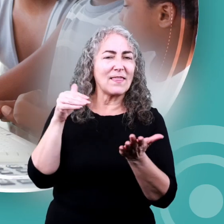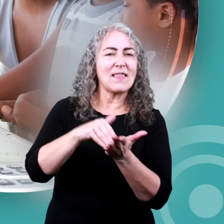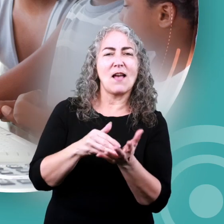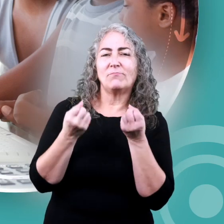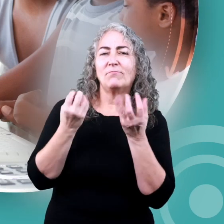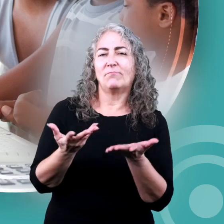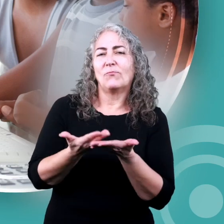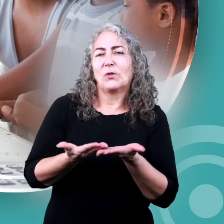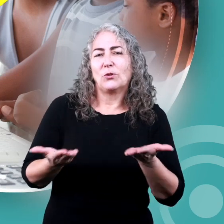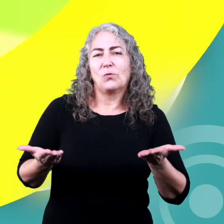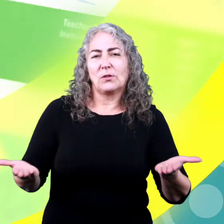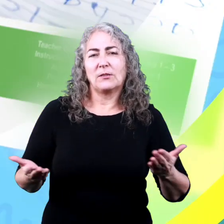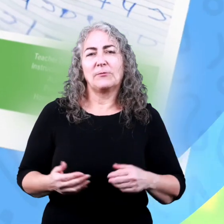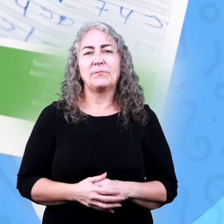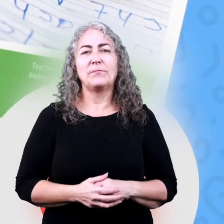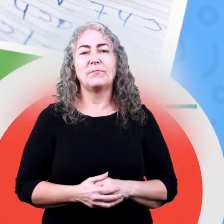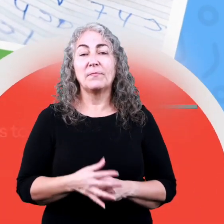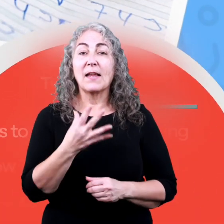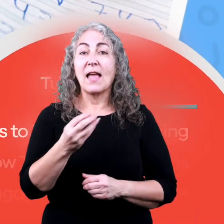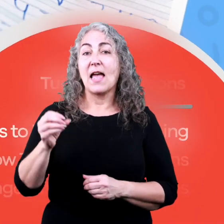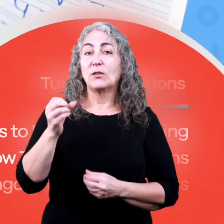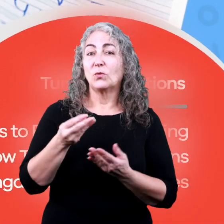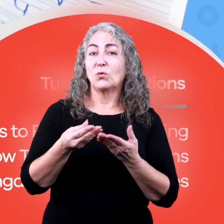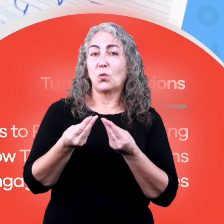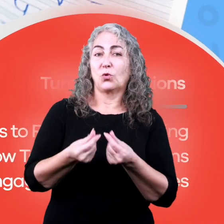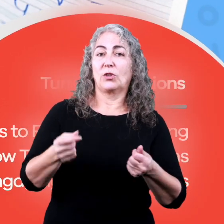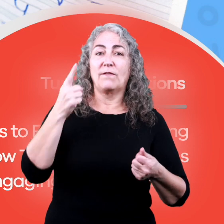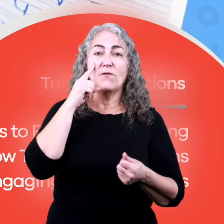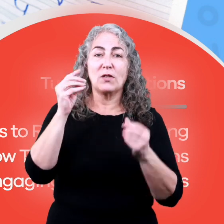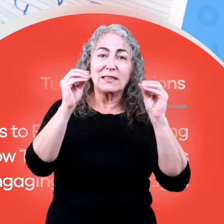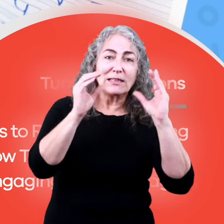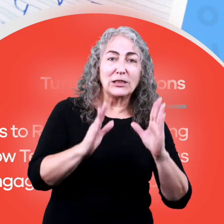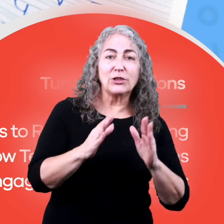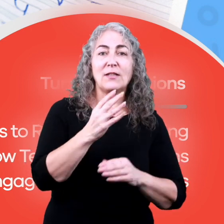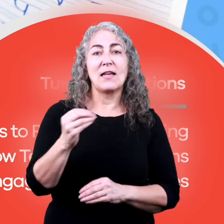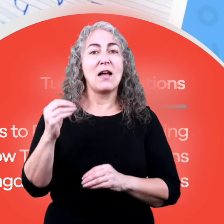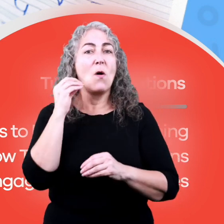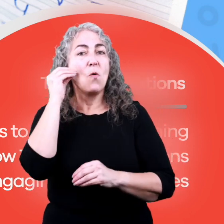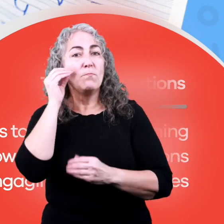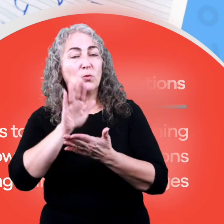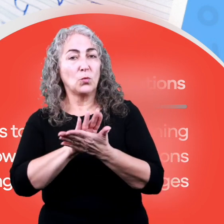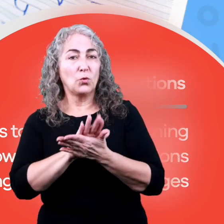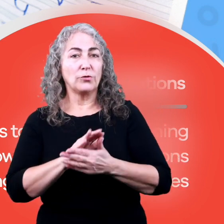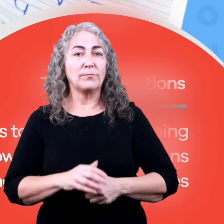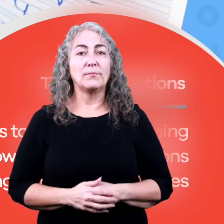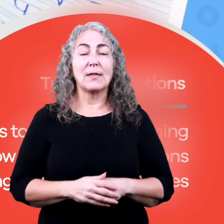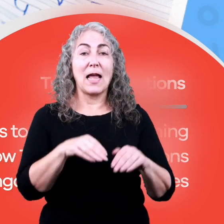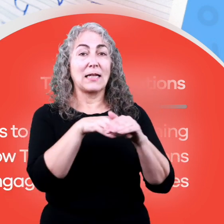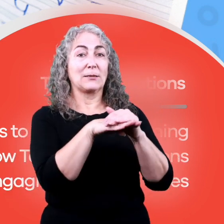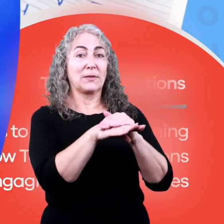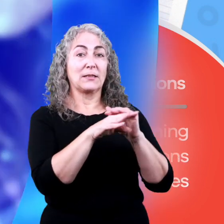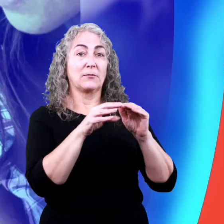thousands of free resources and turnkey solutions for teachers and homeschoolers.